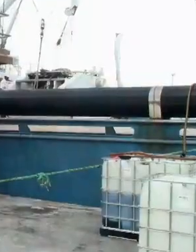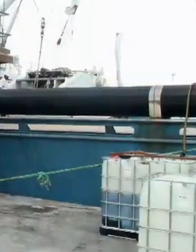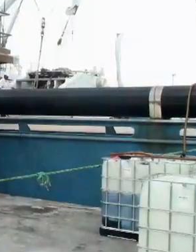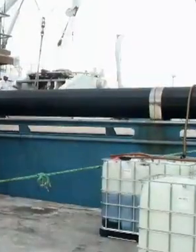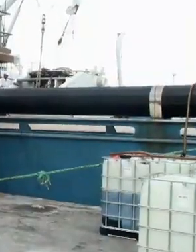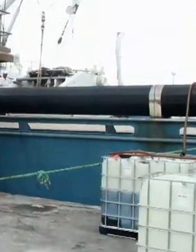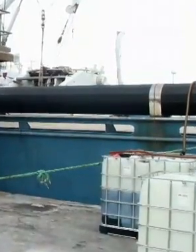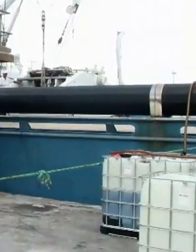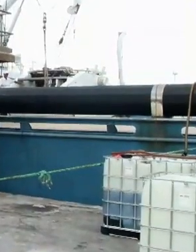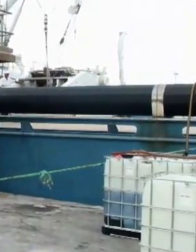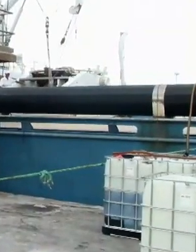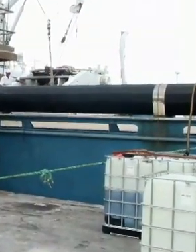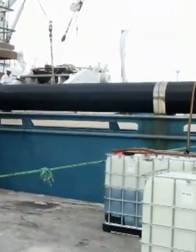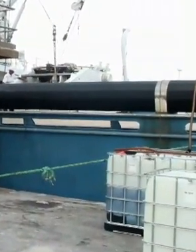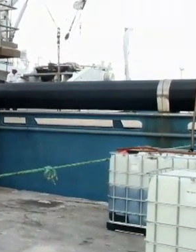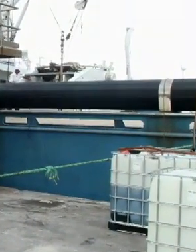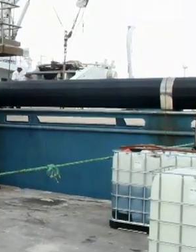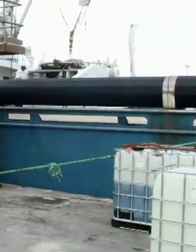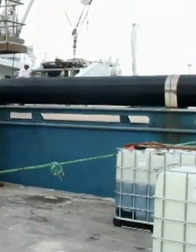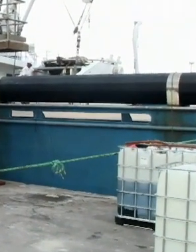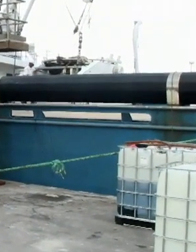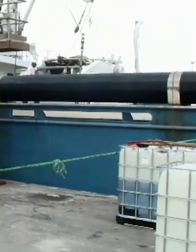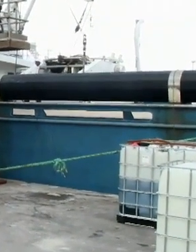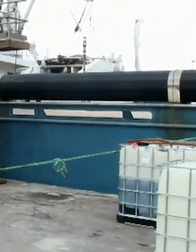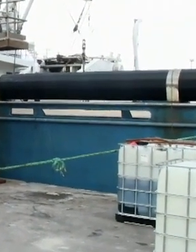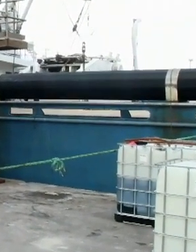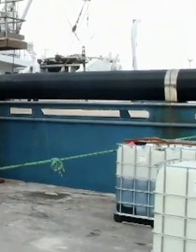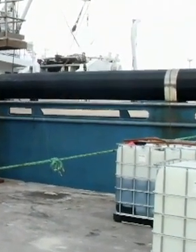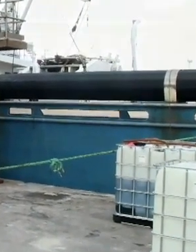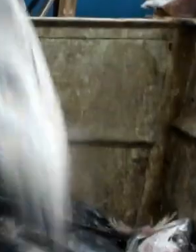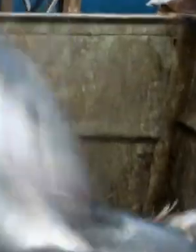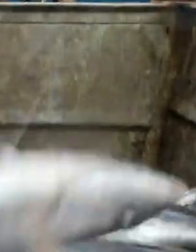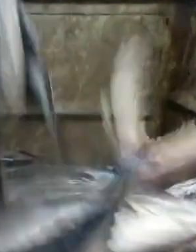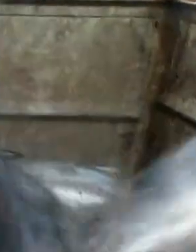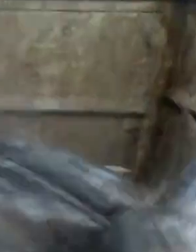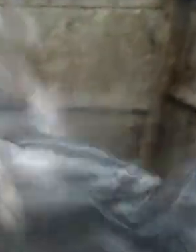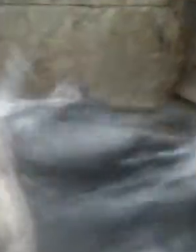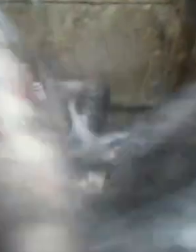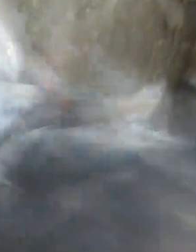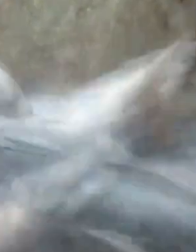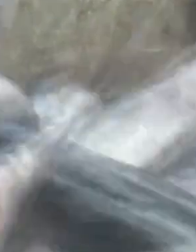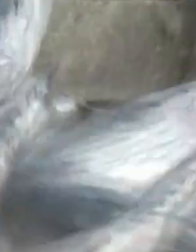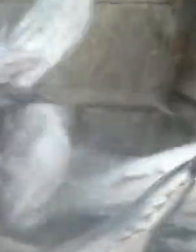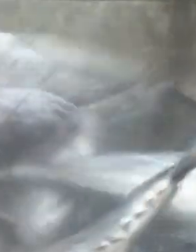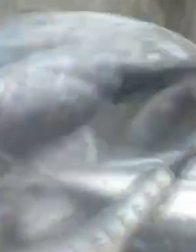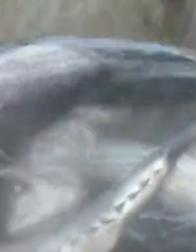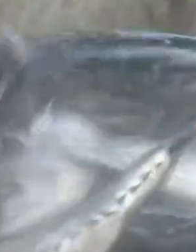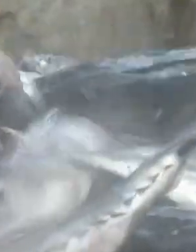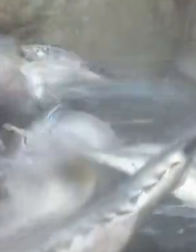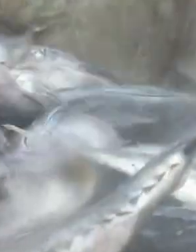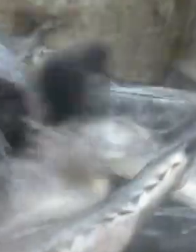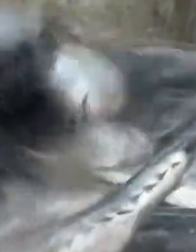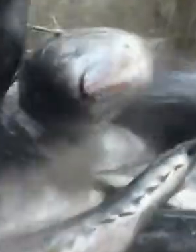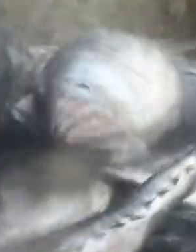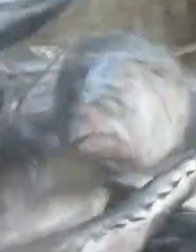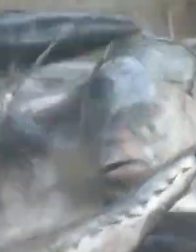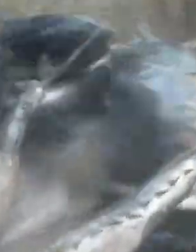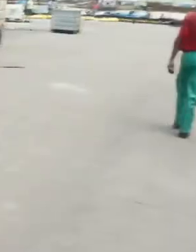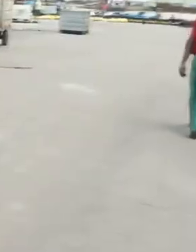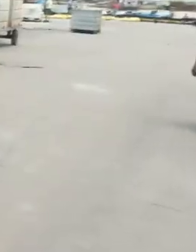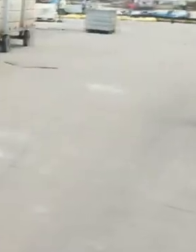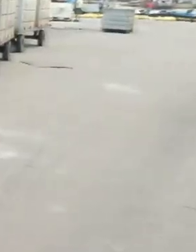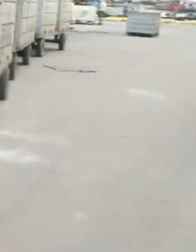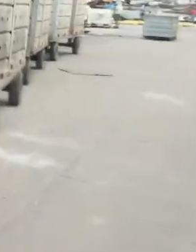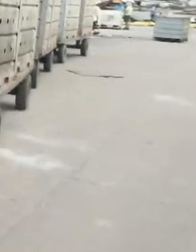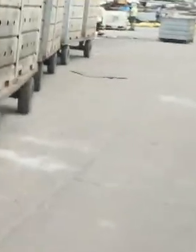The UN also reports that the percentage of stocks fished at biologically unsustainable levels has increased